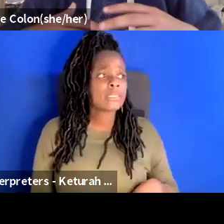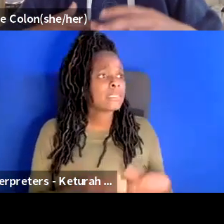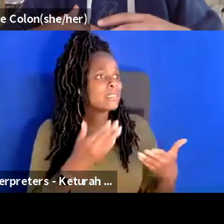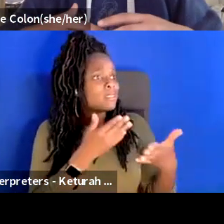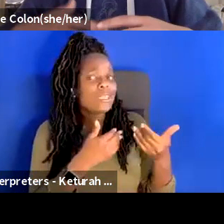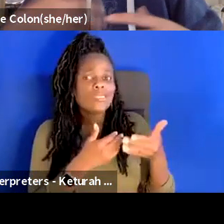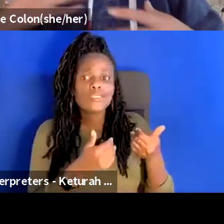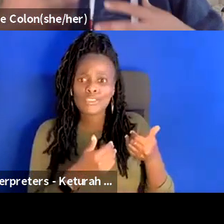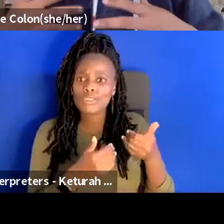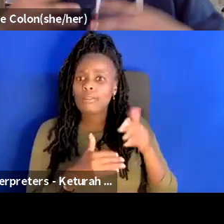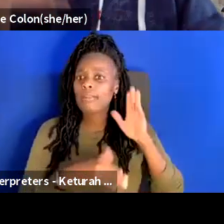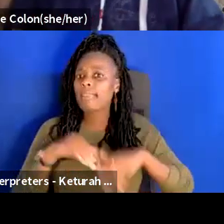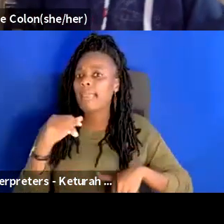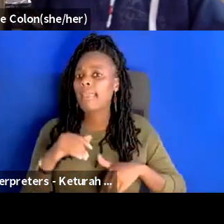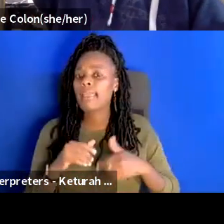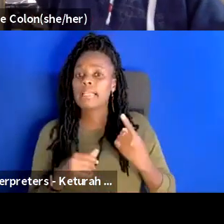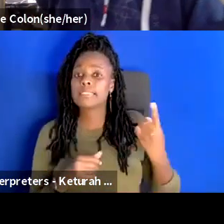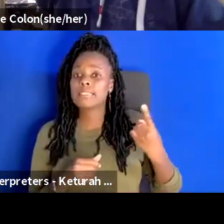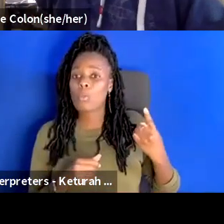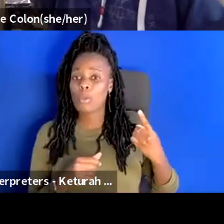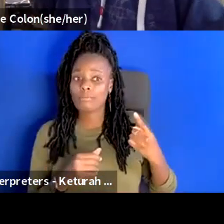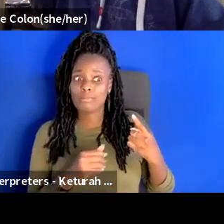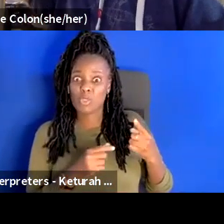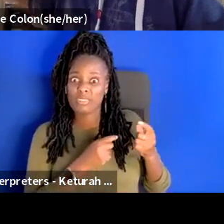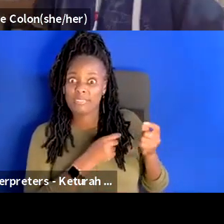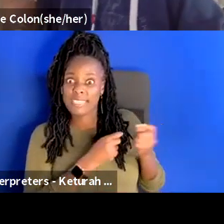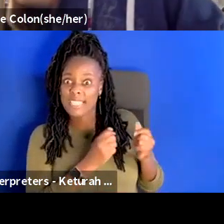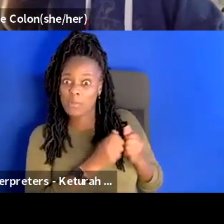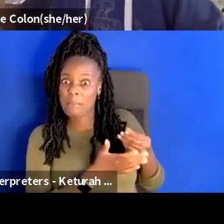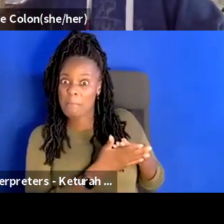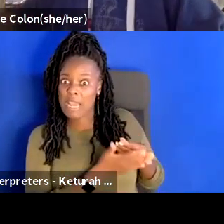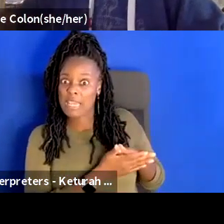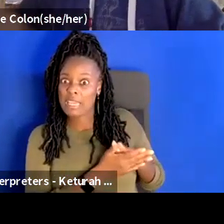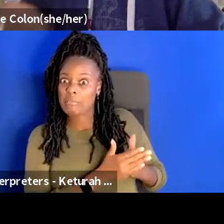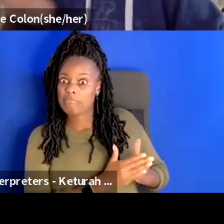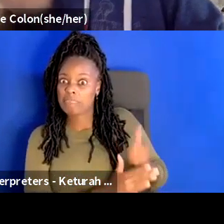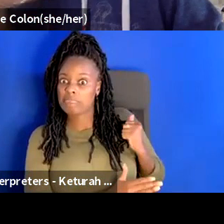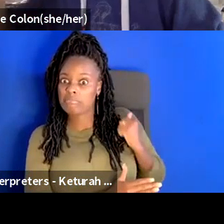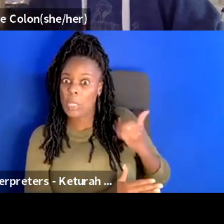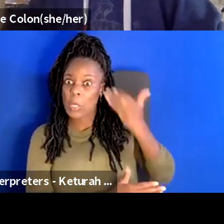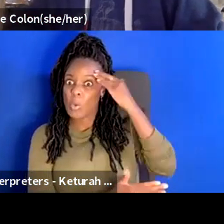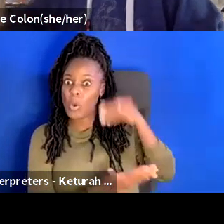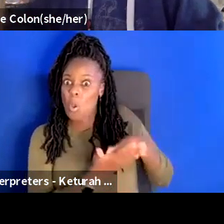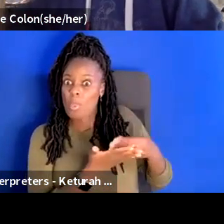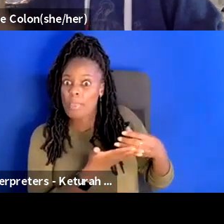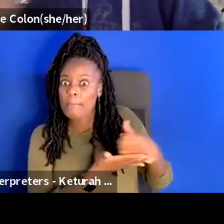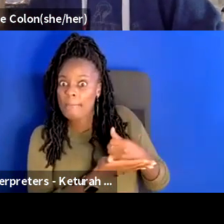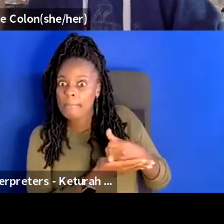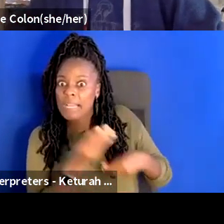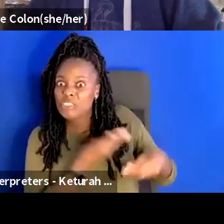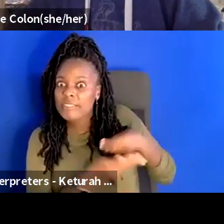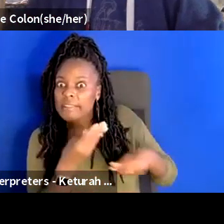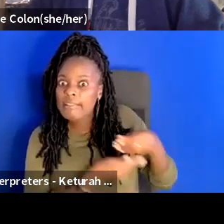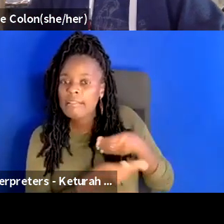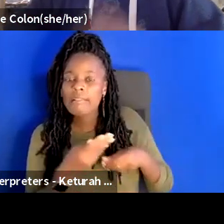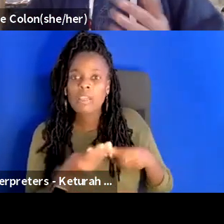access than if you're somebody dealing with the money kind of behind the scenes and you know what the budget is and you know what we need to make for the next show or